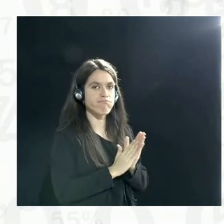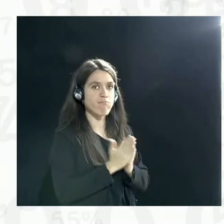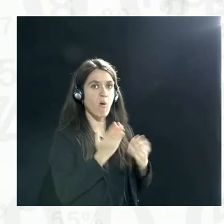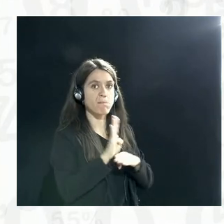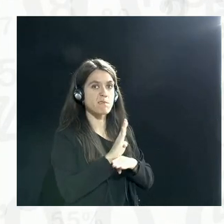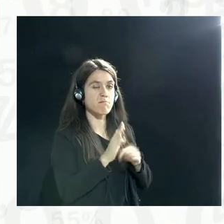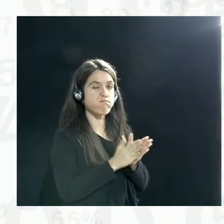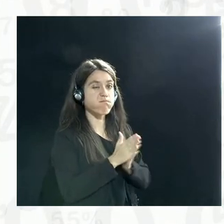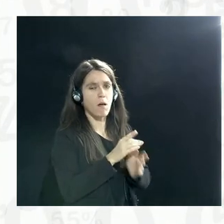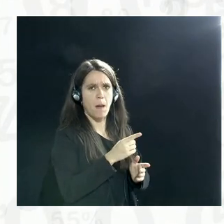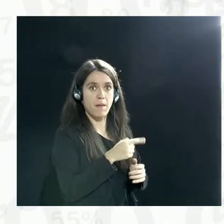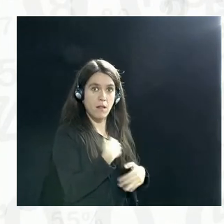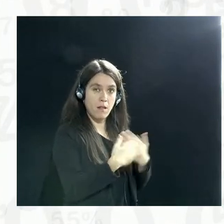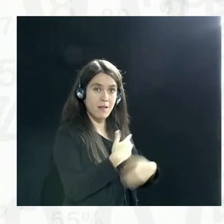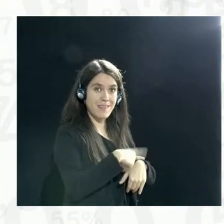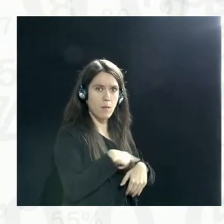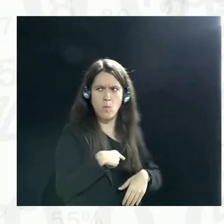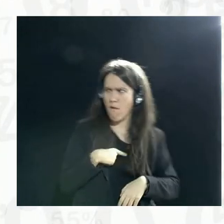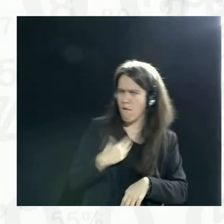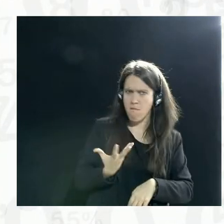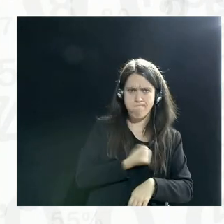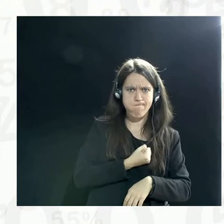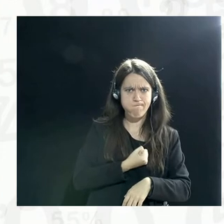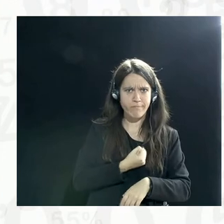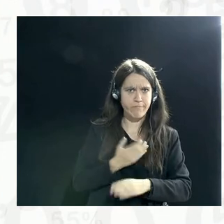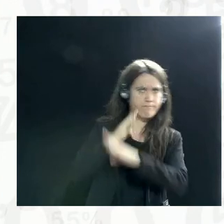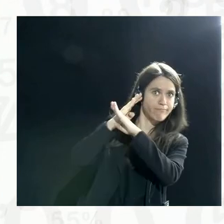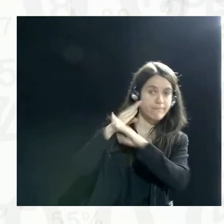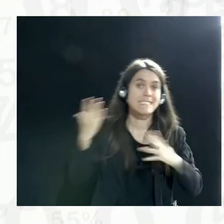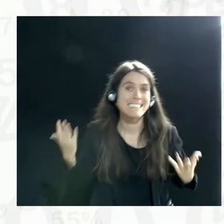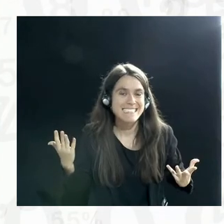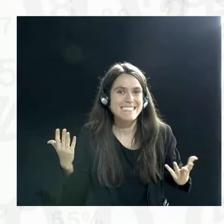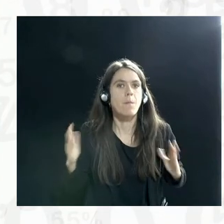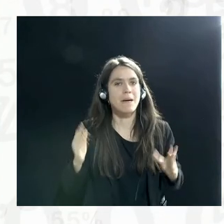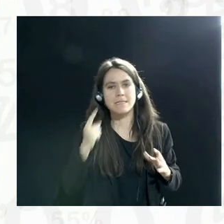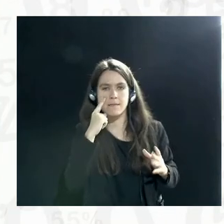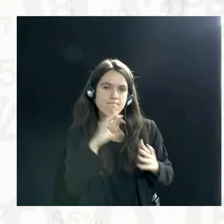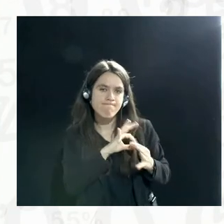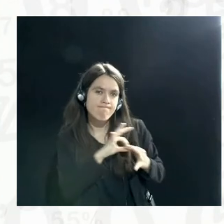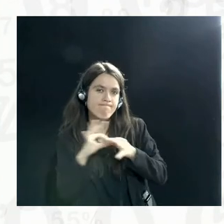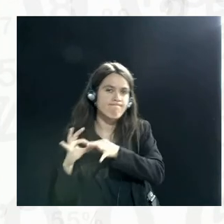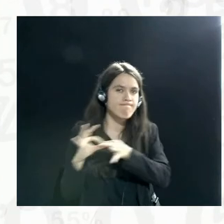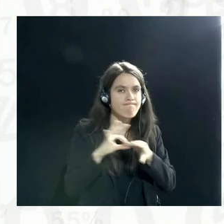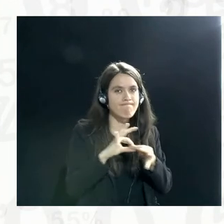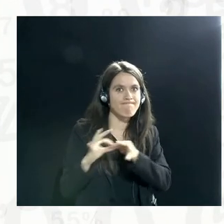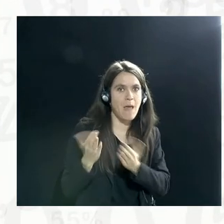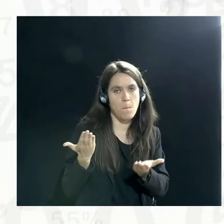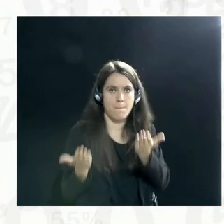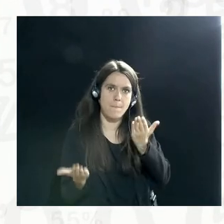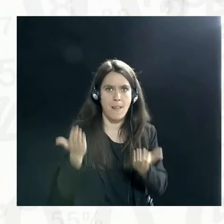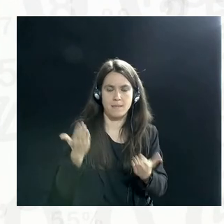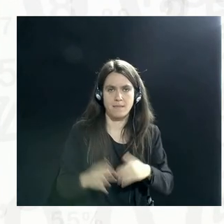entities because in some sense they are monopoly state service providers. There's no one else who's providing that service other than the state.